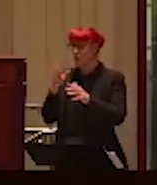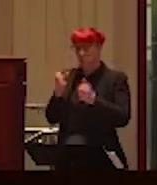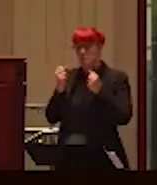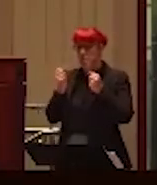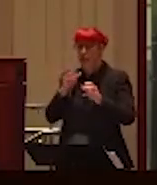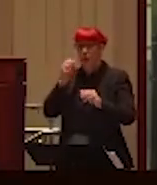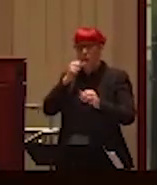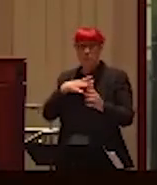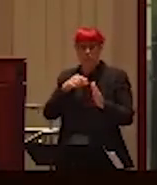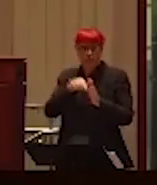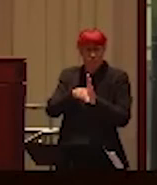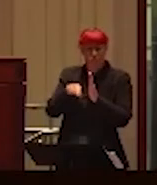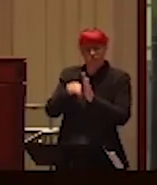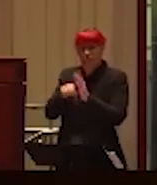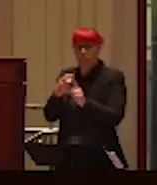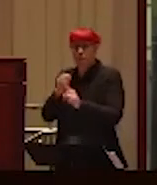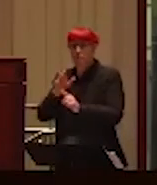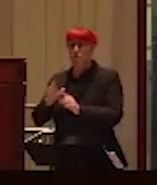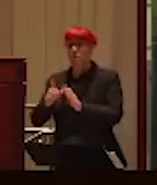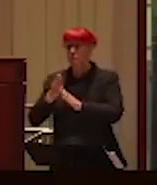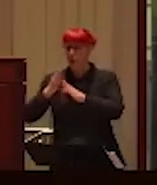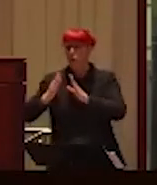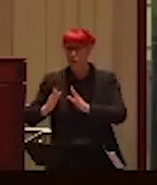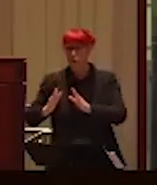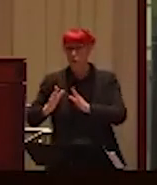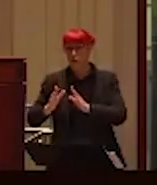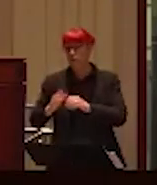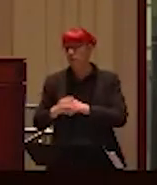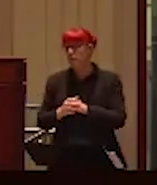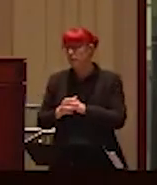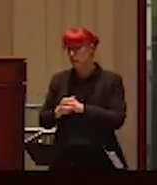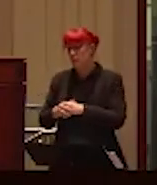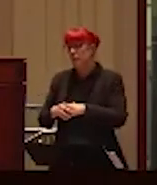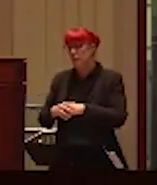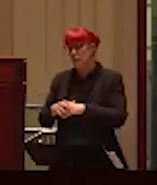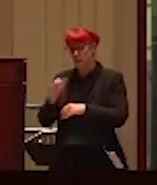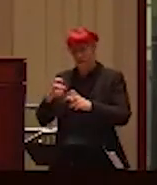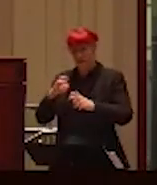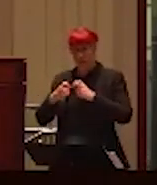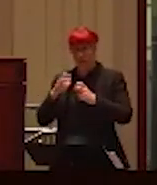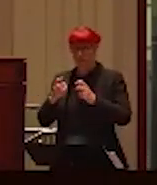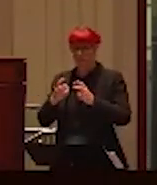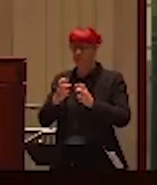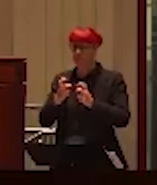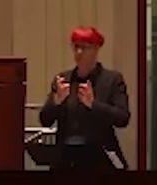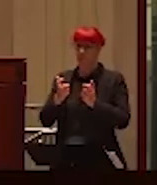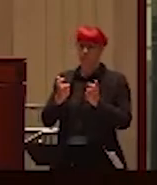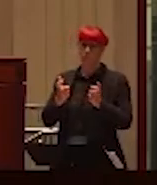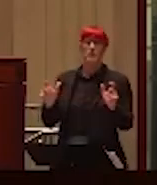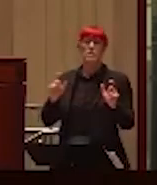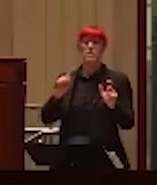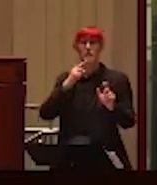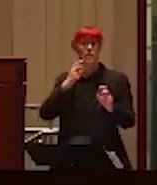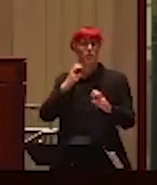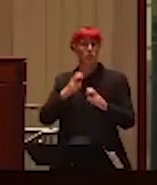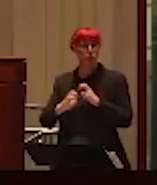And what can happen or what happens is we know the magnitude of that problem. And so sometimes we stop